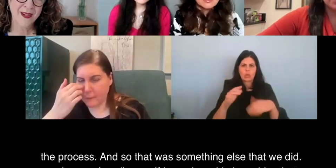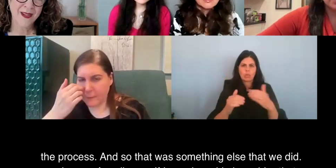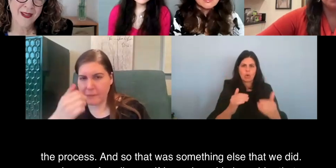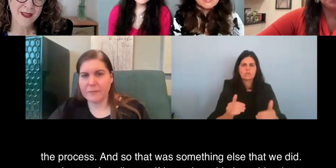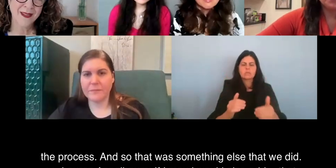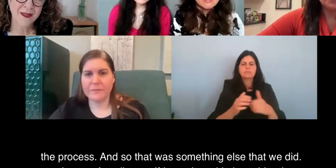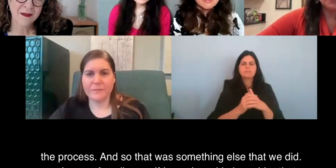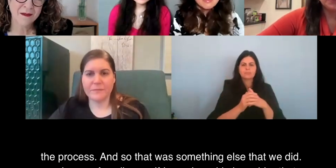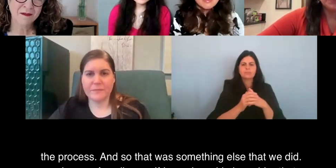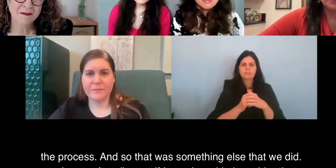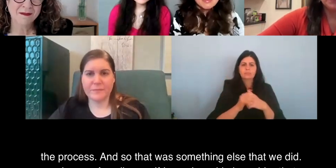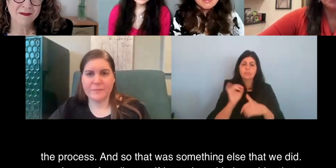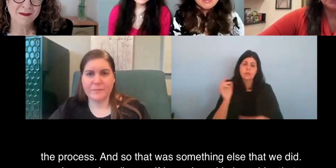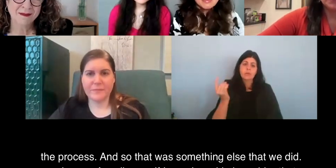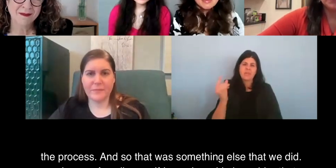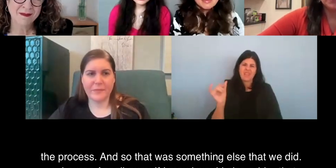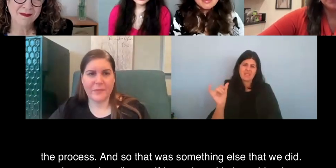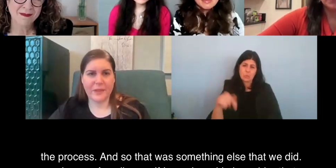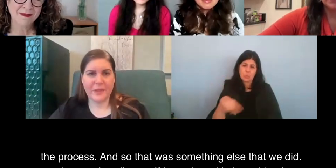something else that we did.